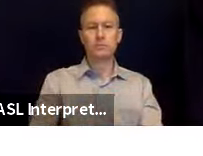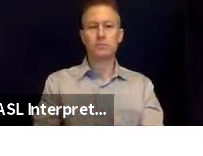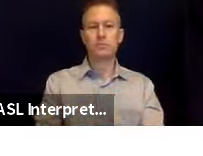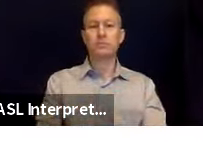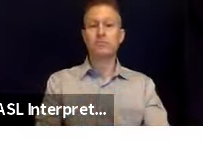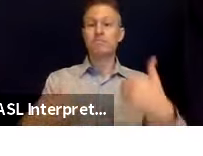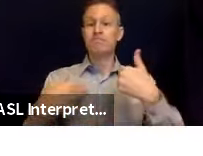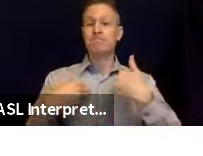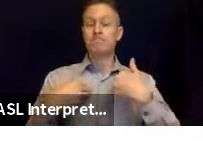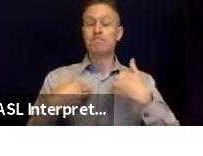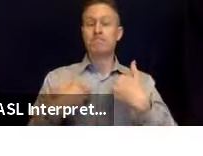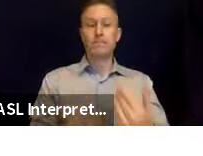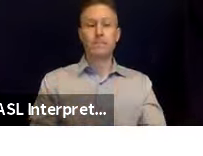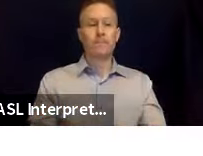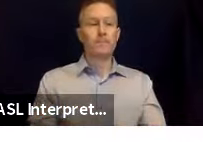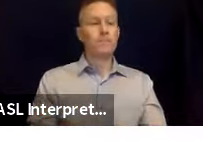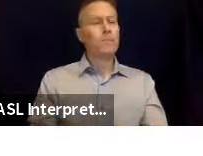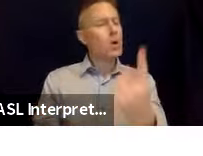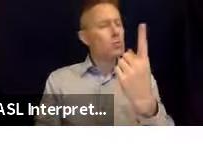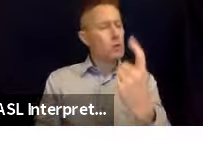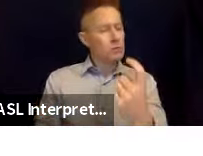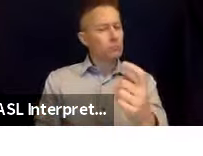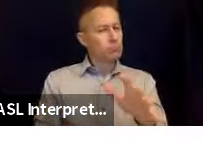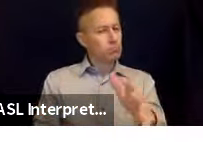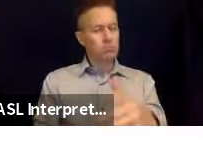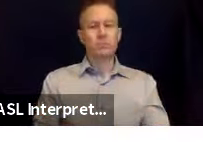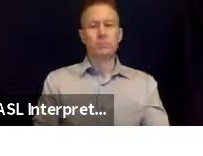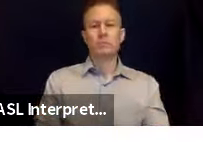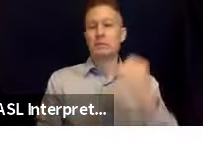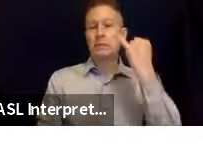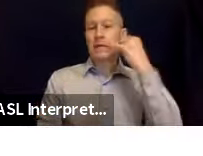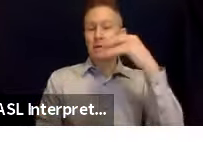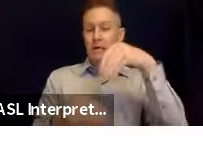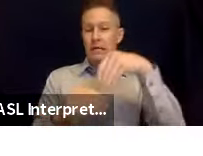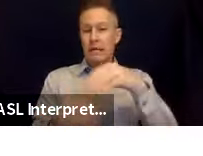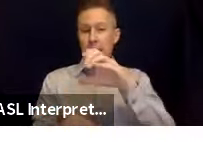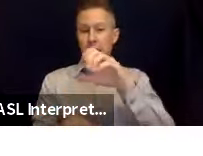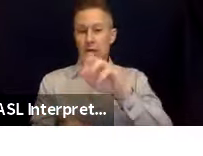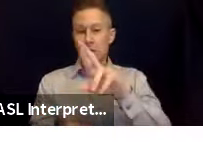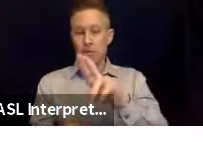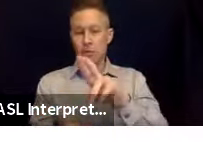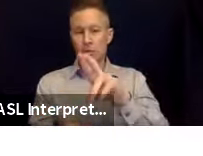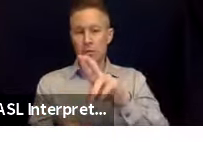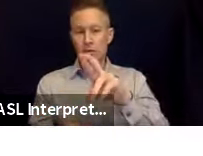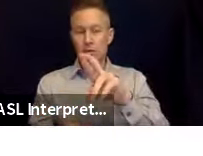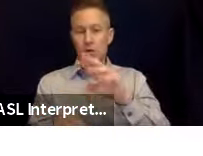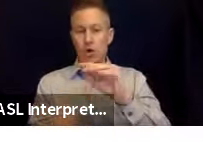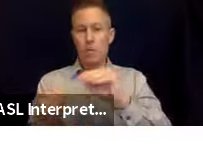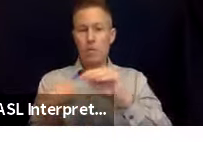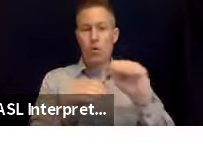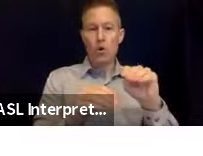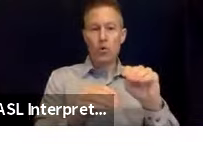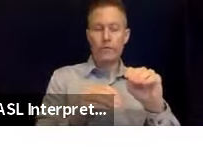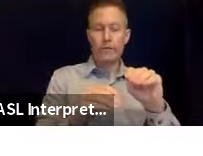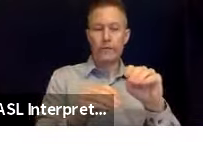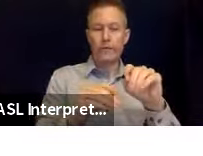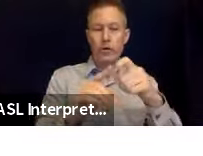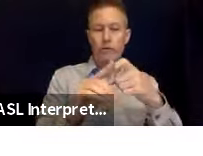We have sort of a question. If you're in your car, move from trees and power lines and stay in your vehicle.